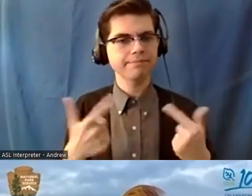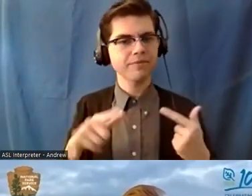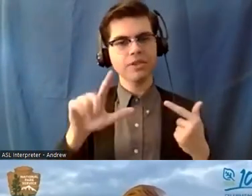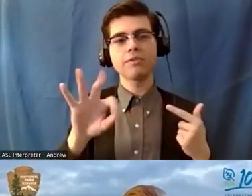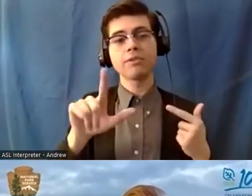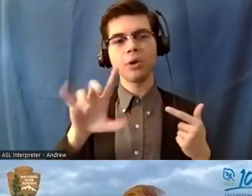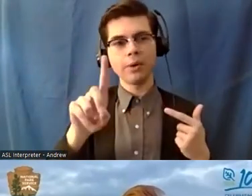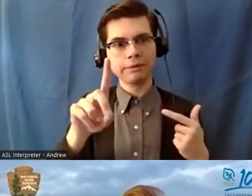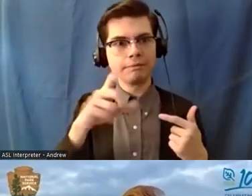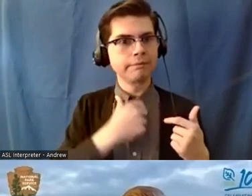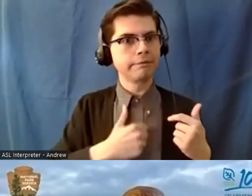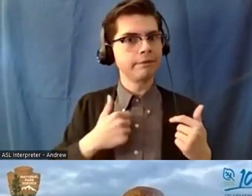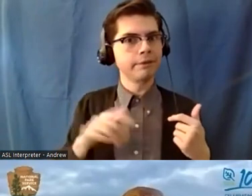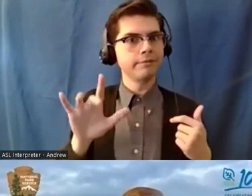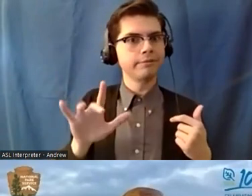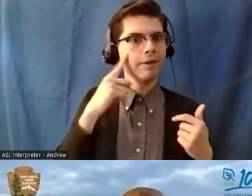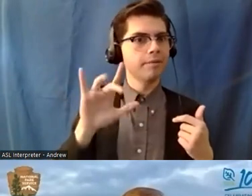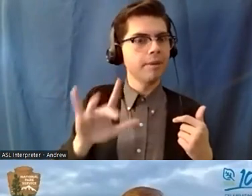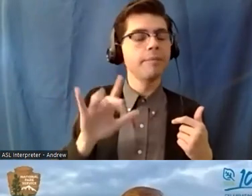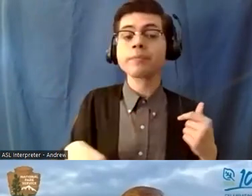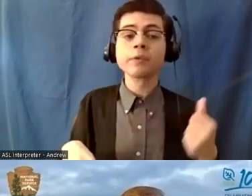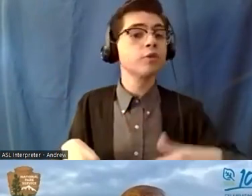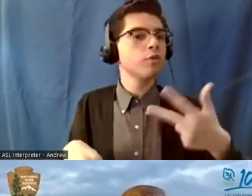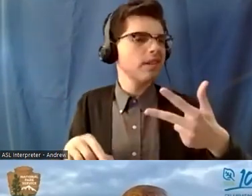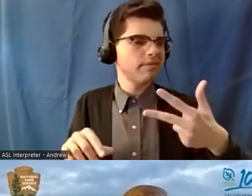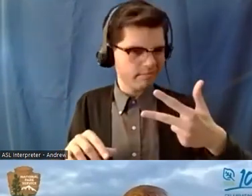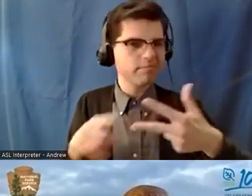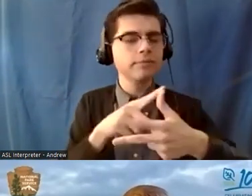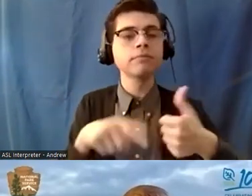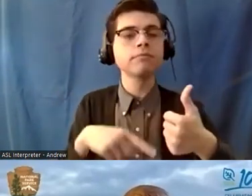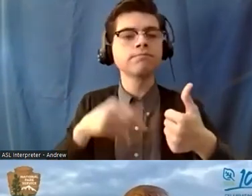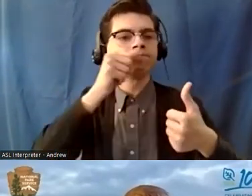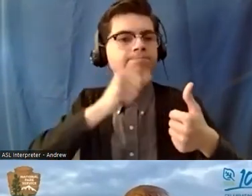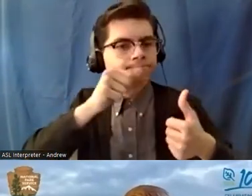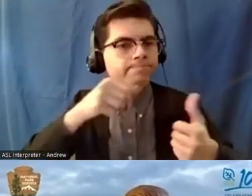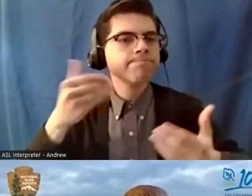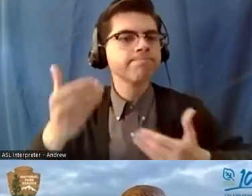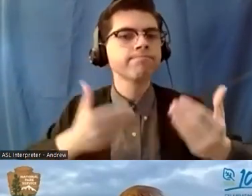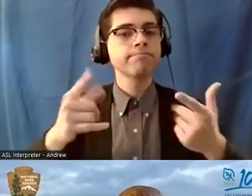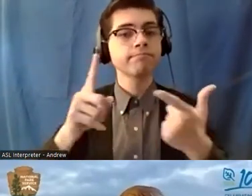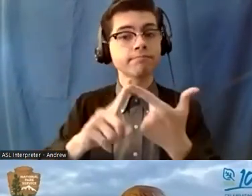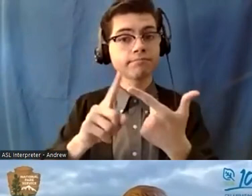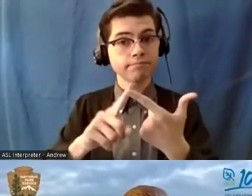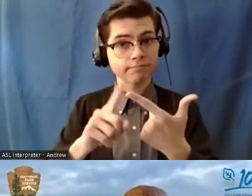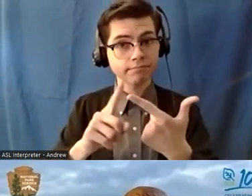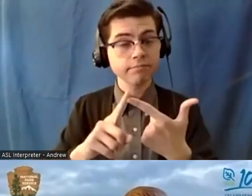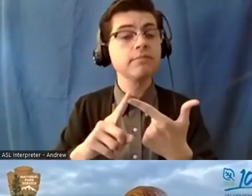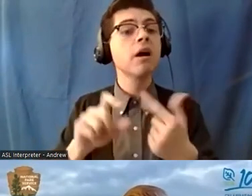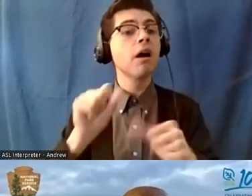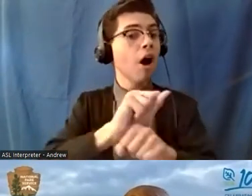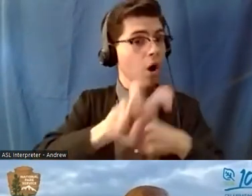sorry i thought i pressed that button three small things um perseverance they reward hard workers with more hard work